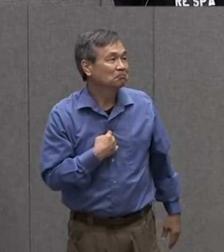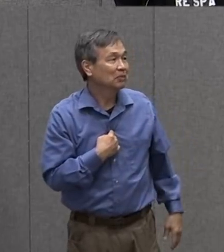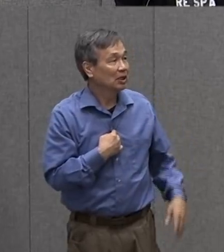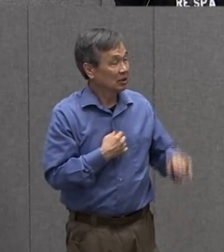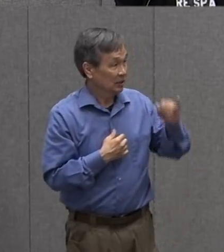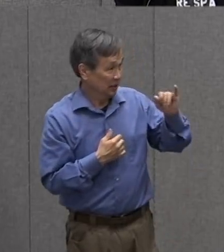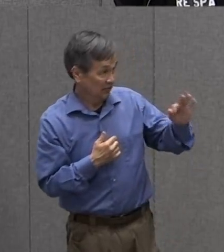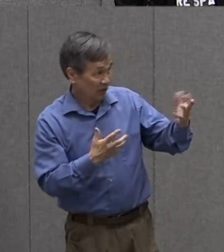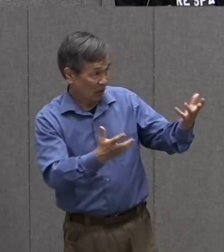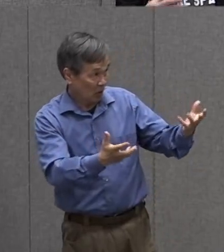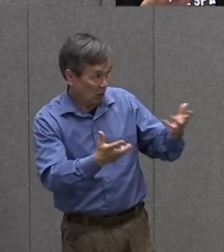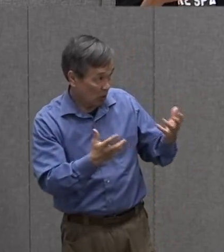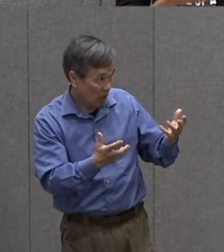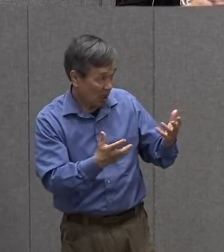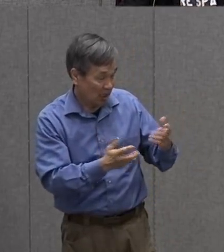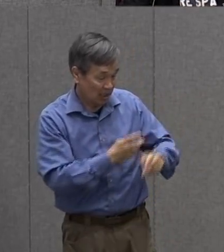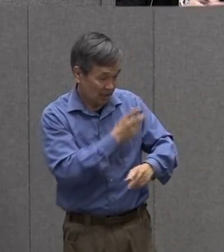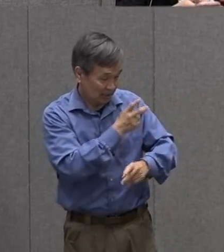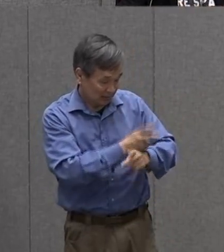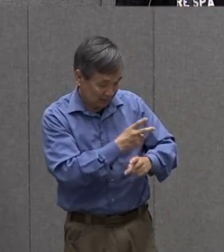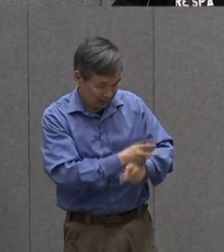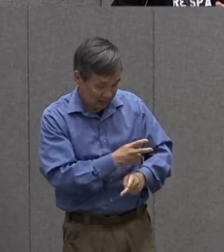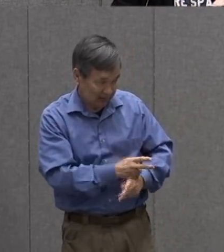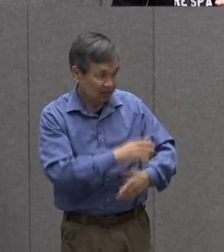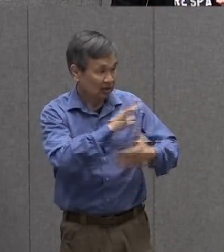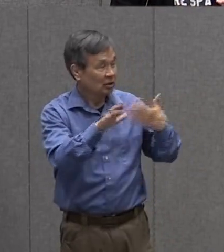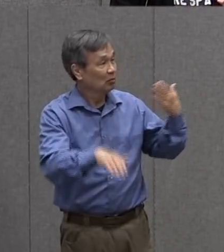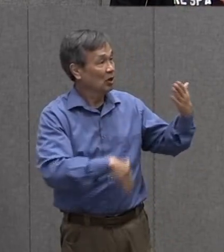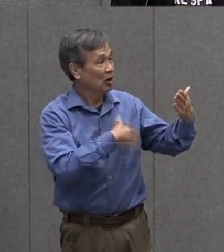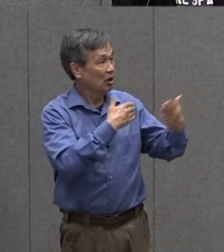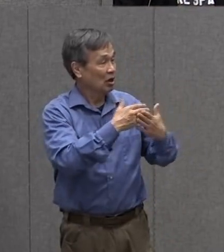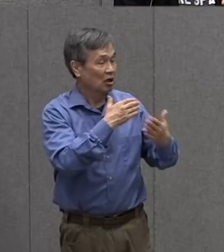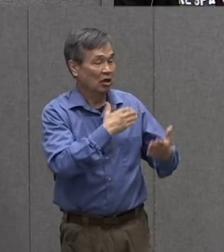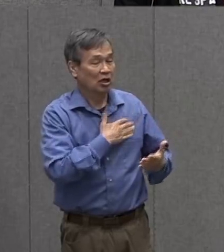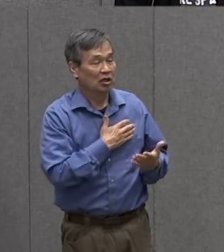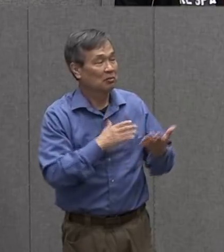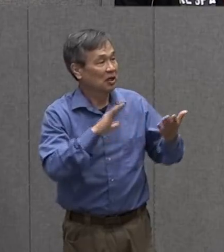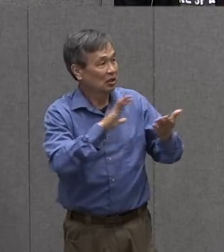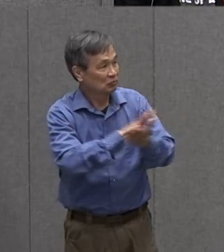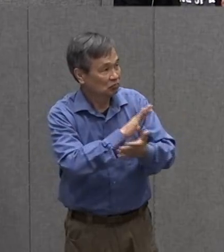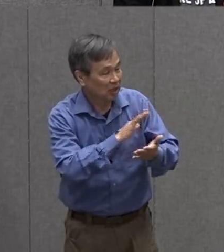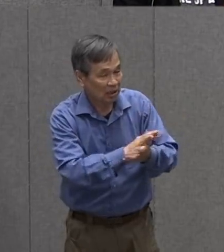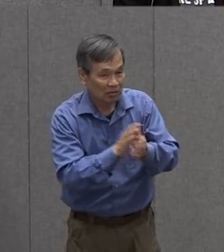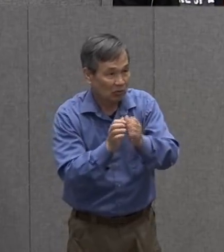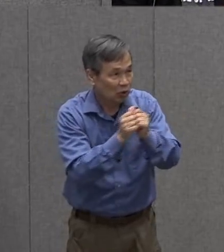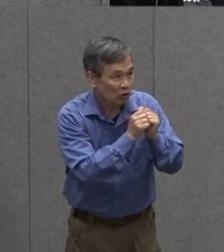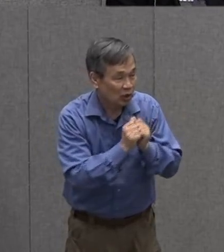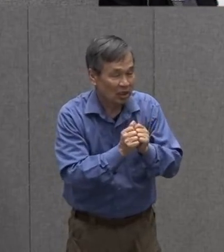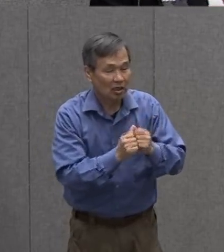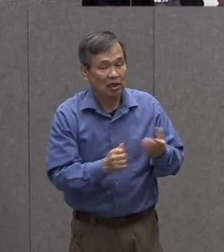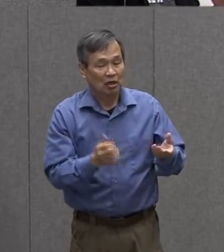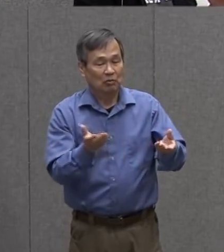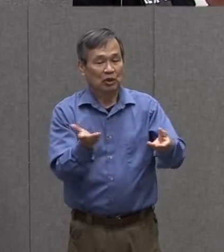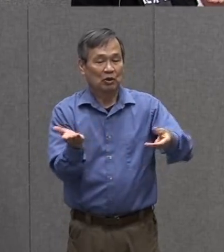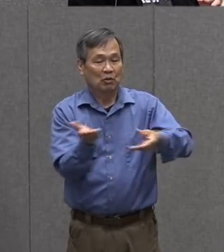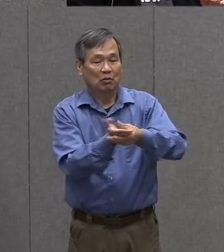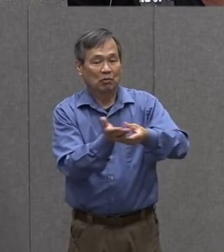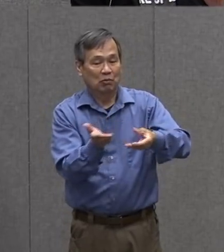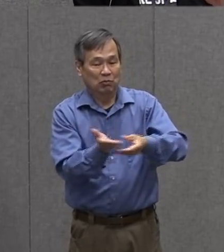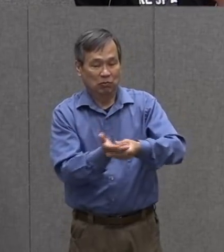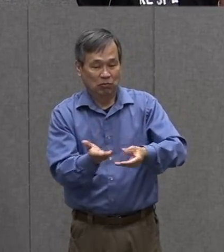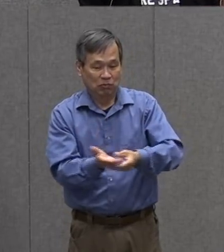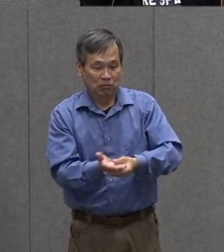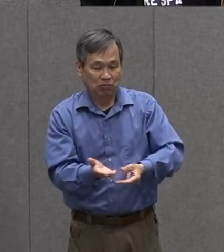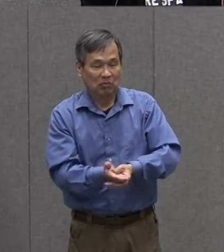want to keep all of those together i'll put it in a book and actually miss roxanne